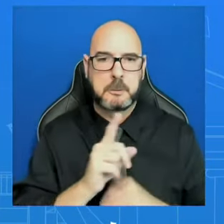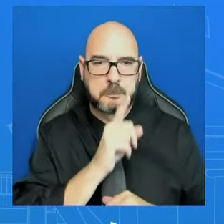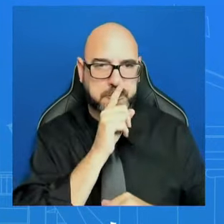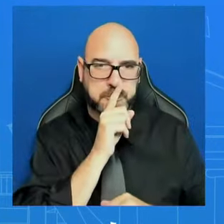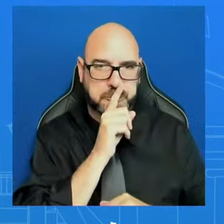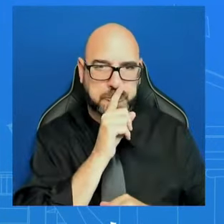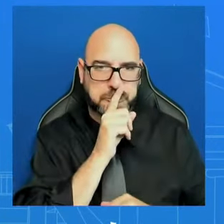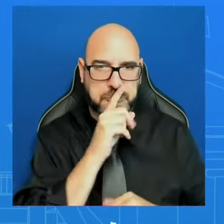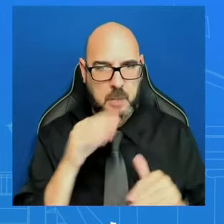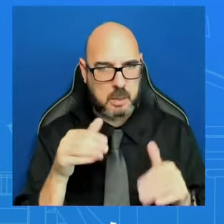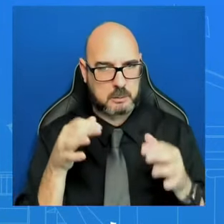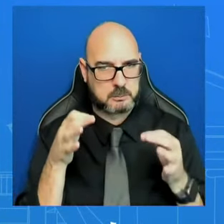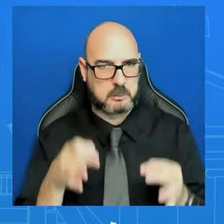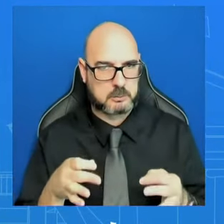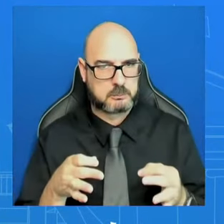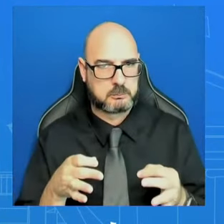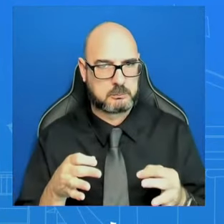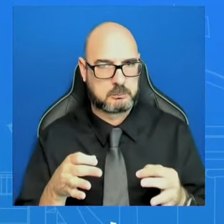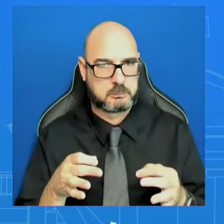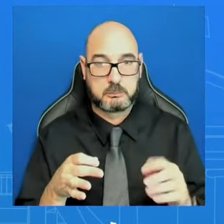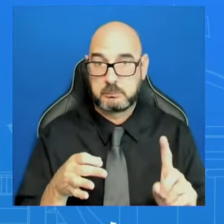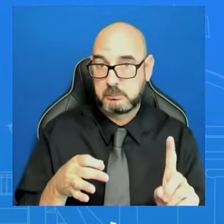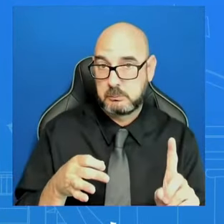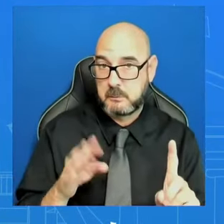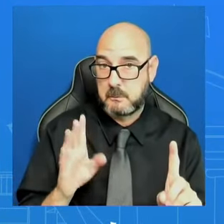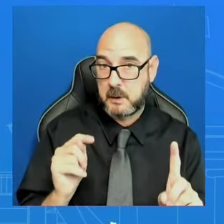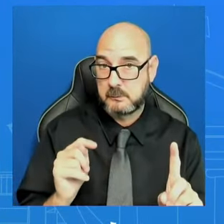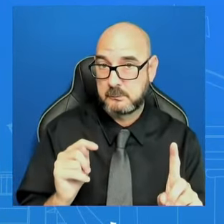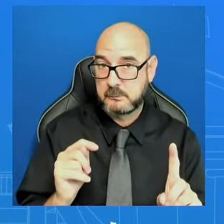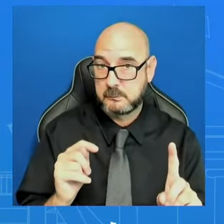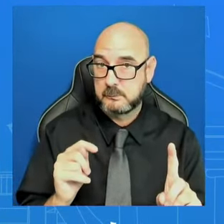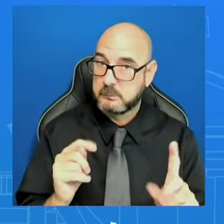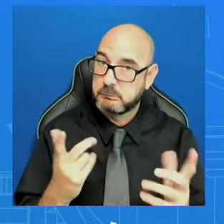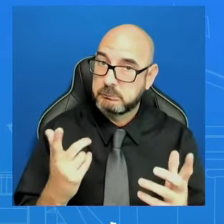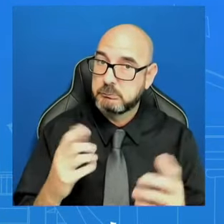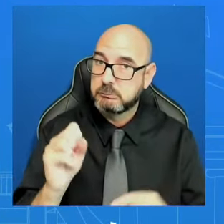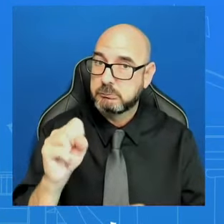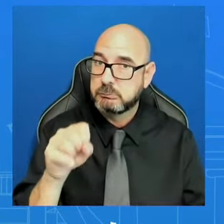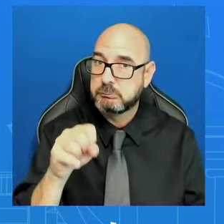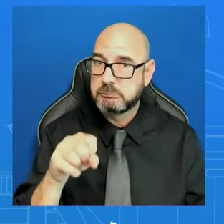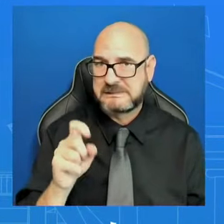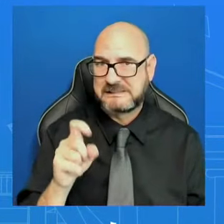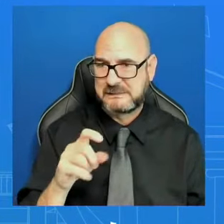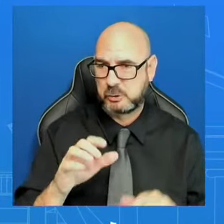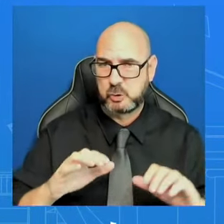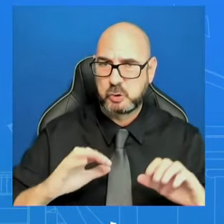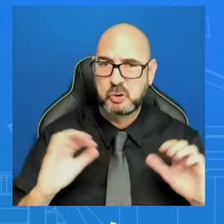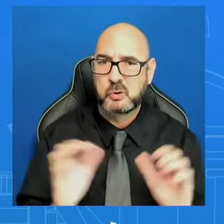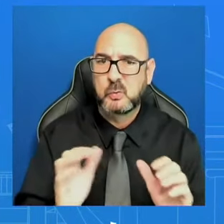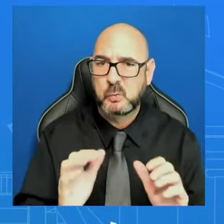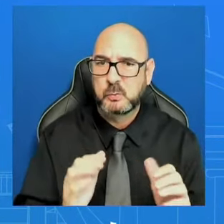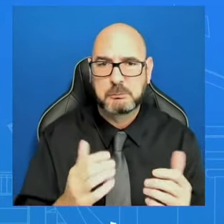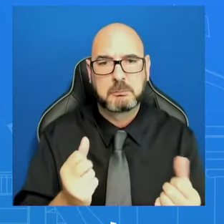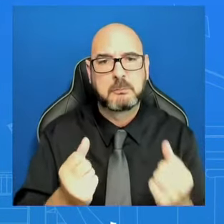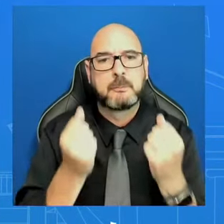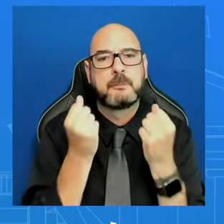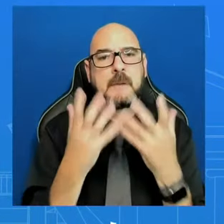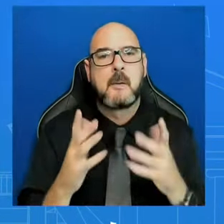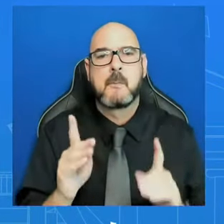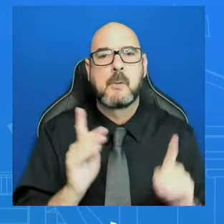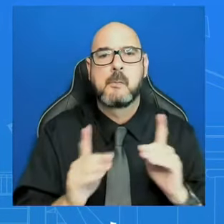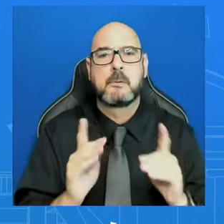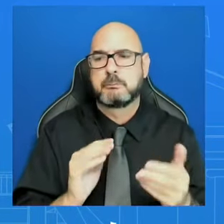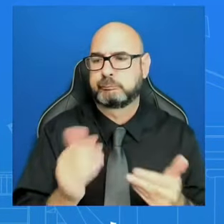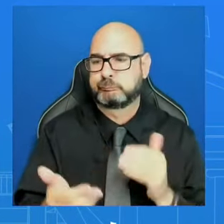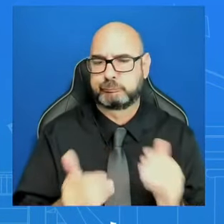there are things that need to be done. There are too many civilians being killed. The risk to aid workers is unacceptable.